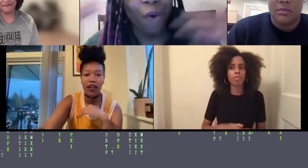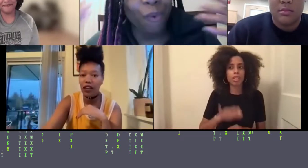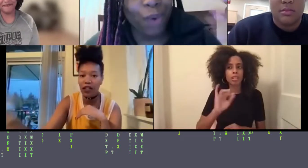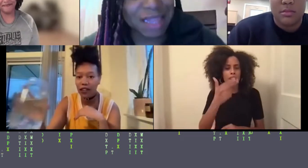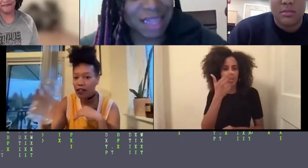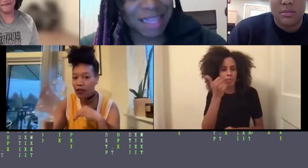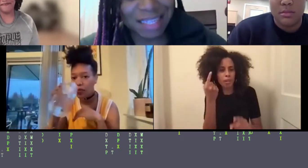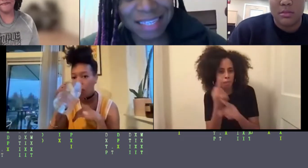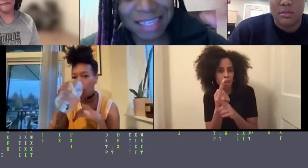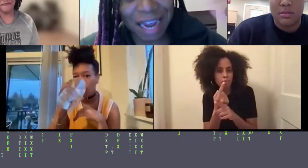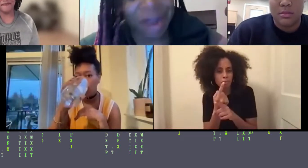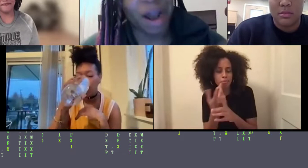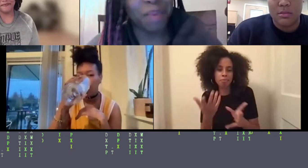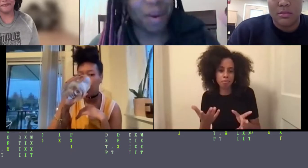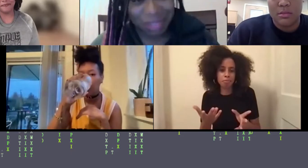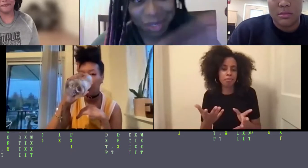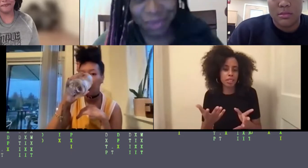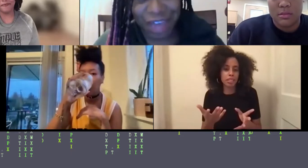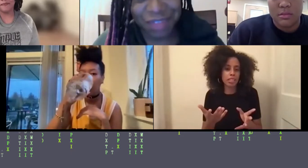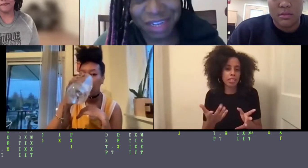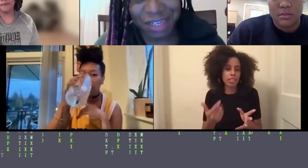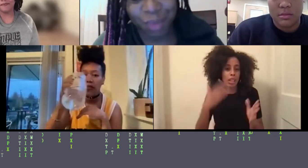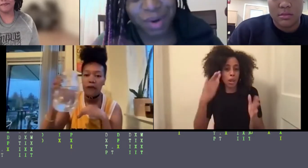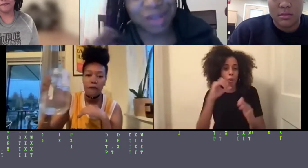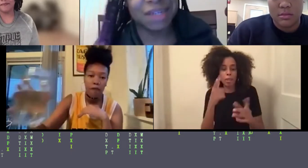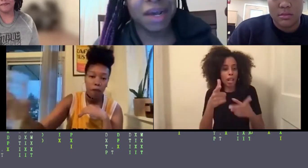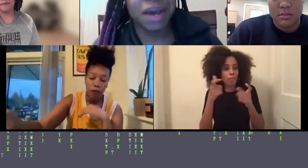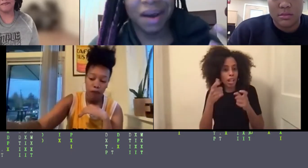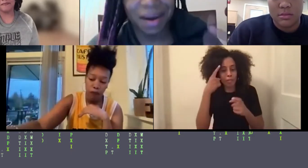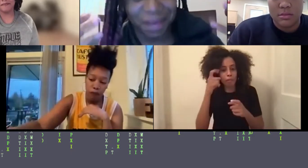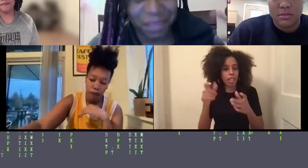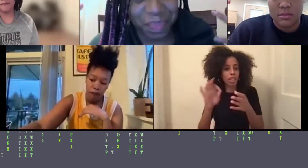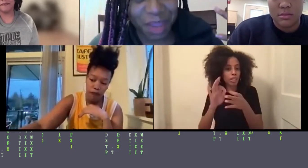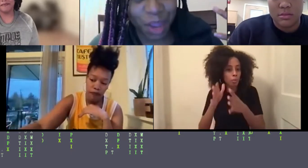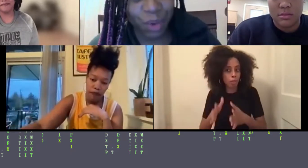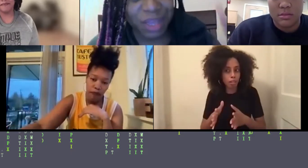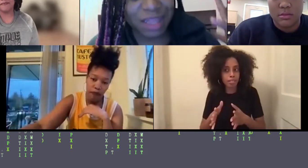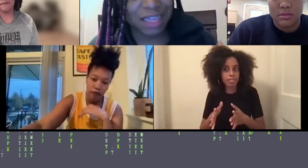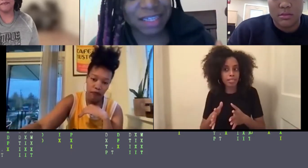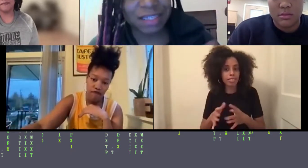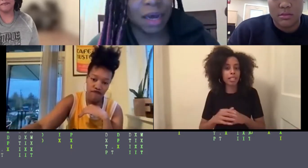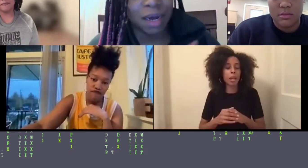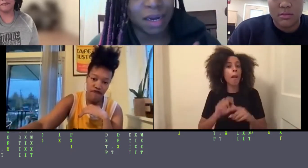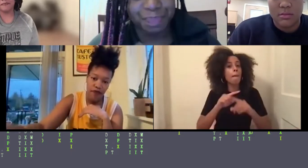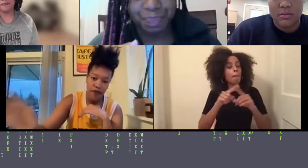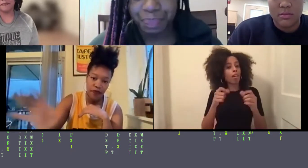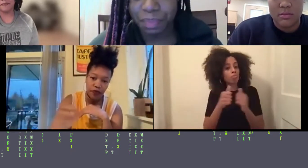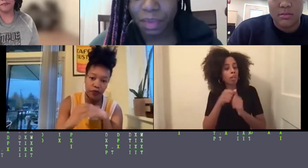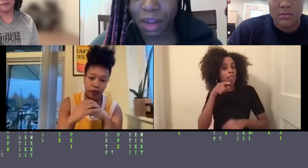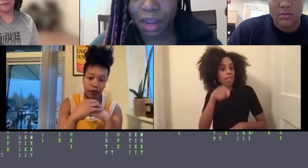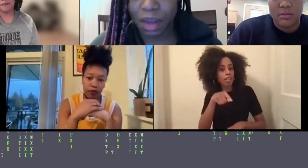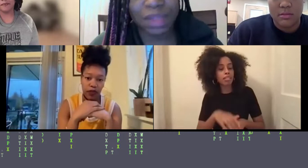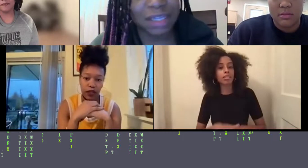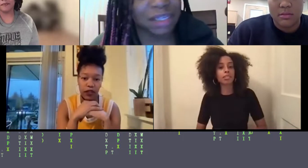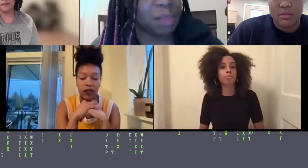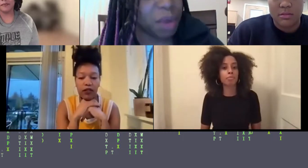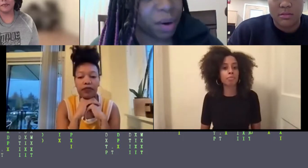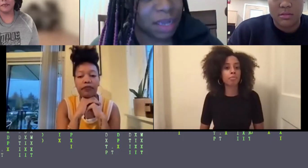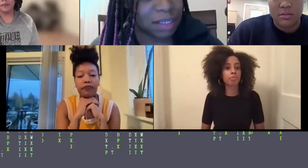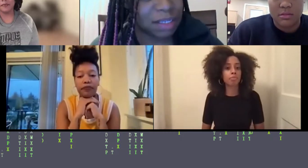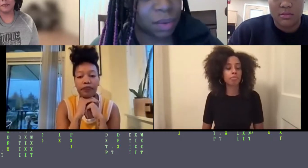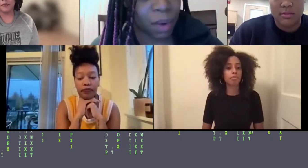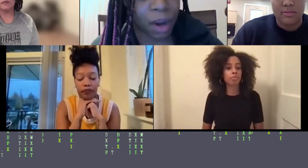So with this, I hope I wasn't too fast for the interpreters. With this, with this